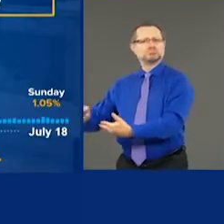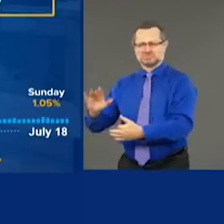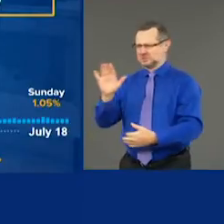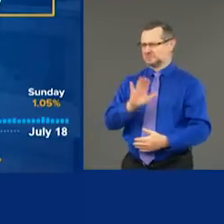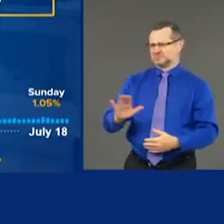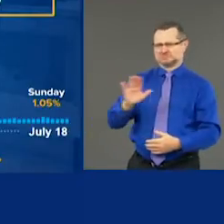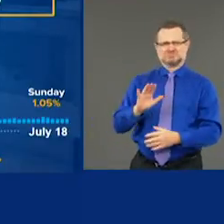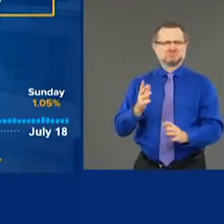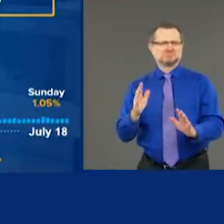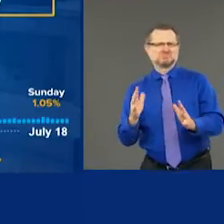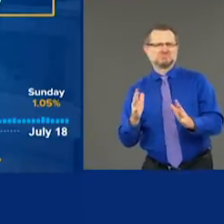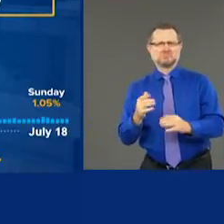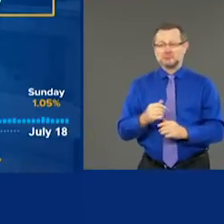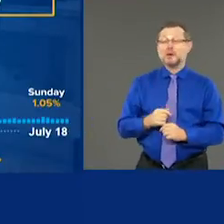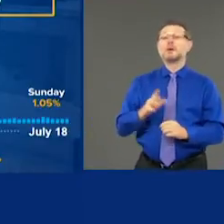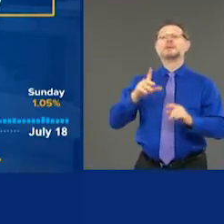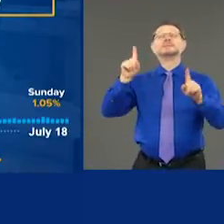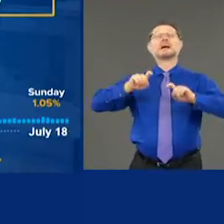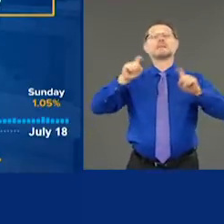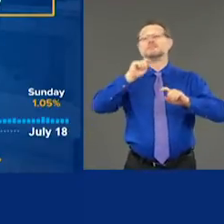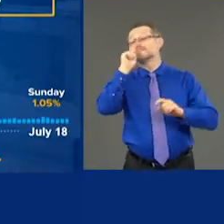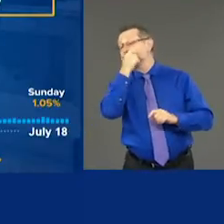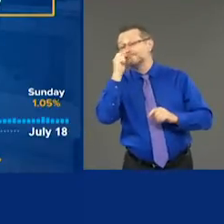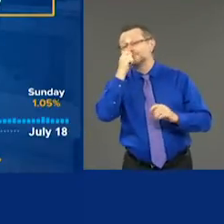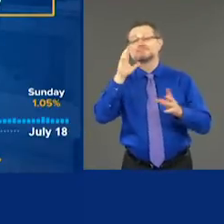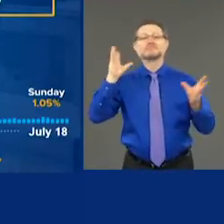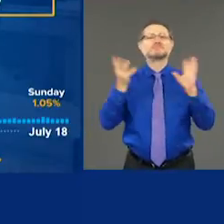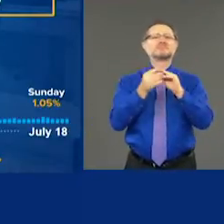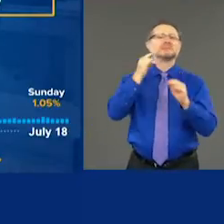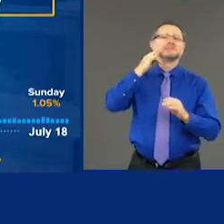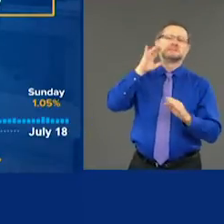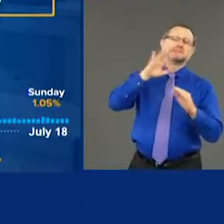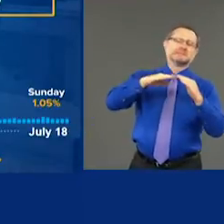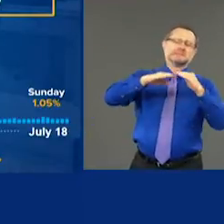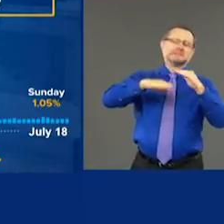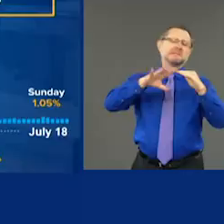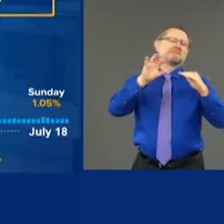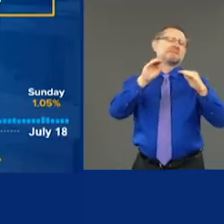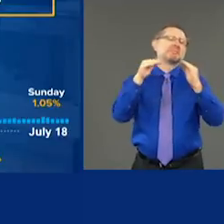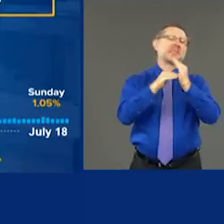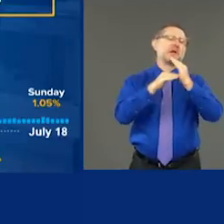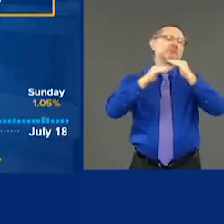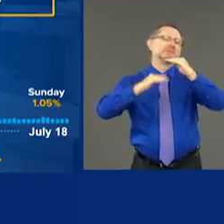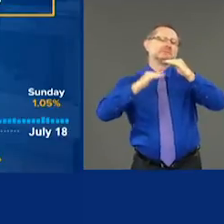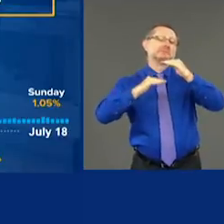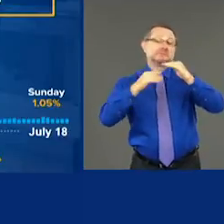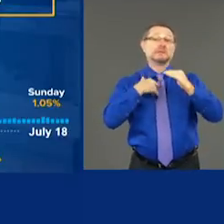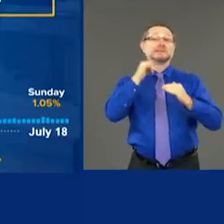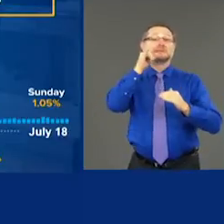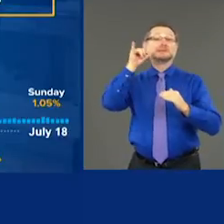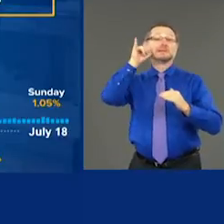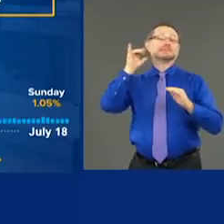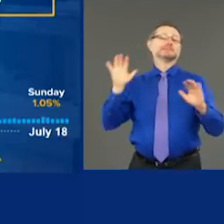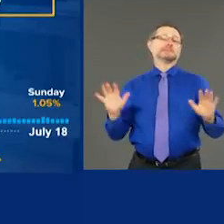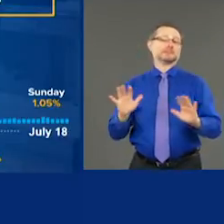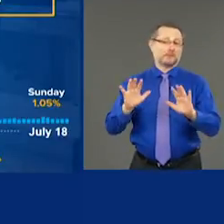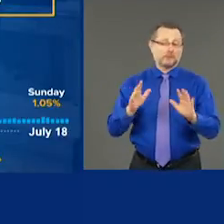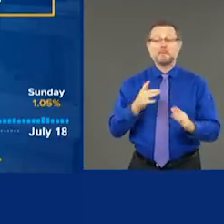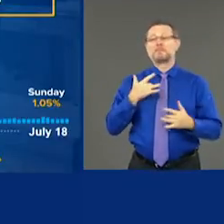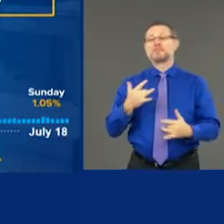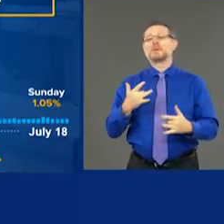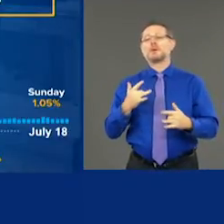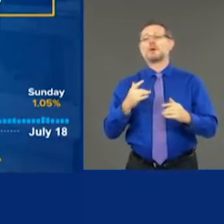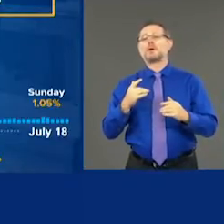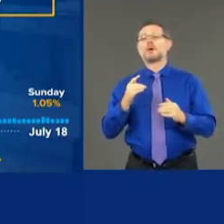Number of tests yesterday, we're just under 50,000 tests. It was a Sunday, so the sample is always a little different on a Sunday, but